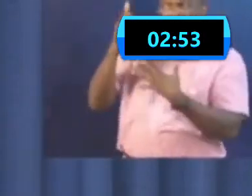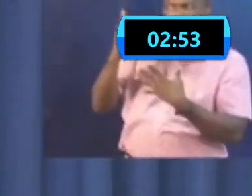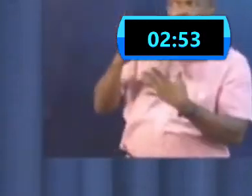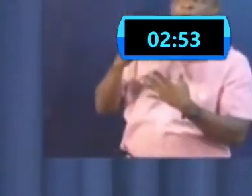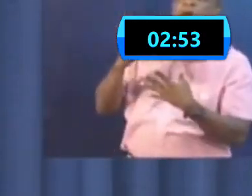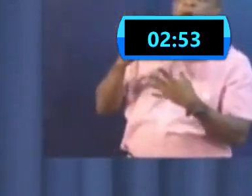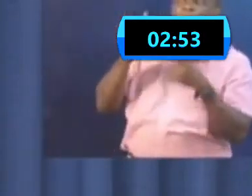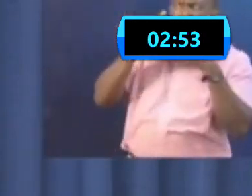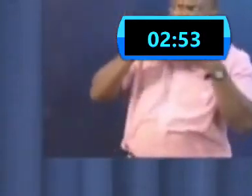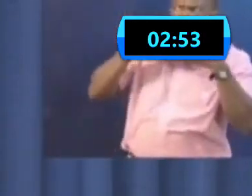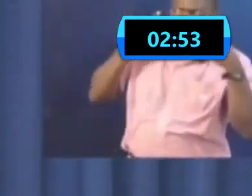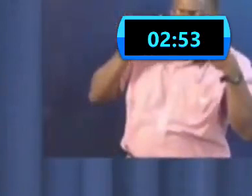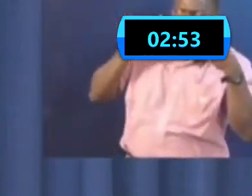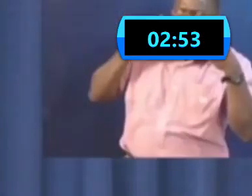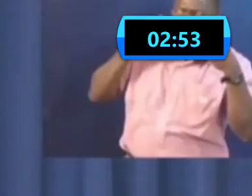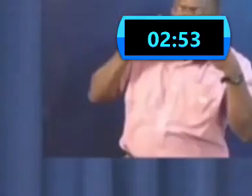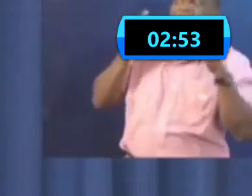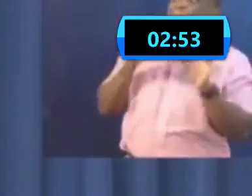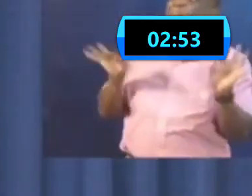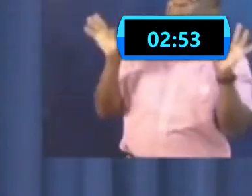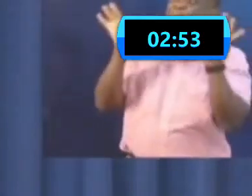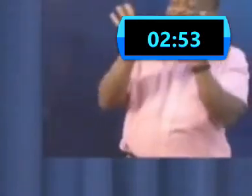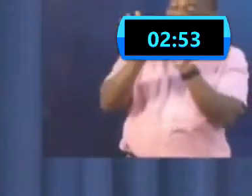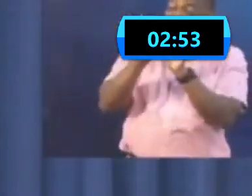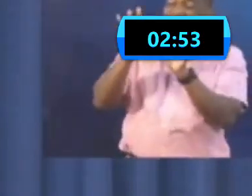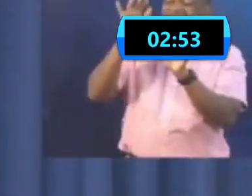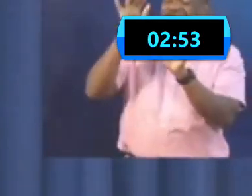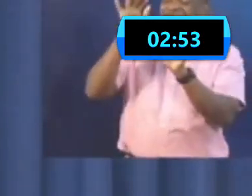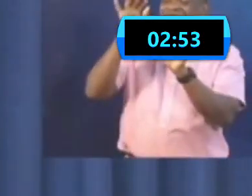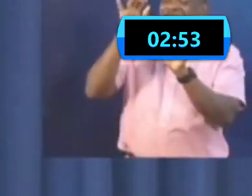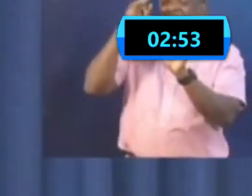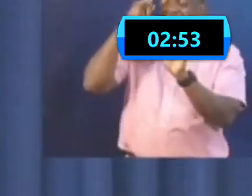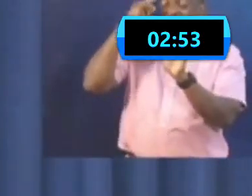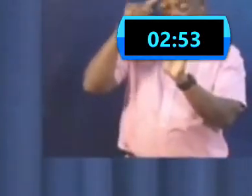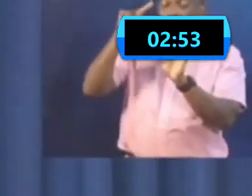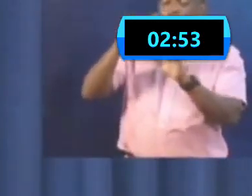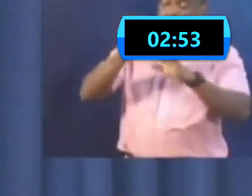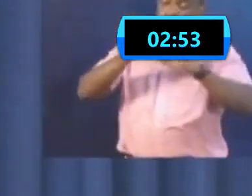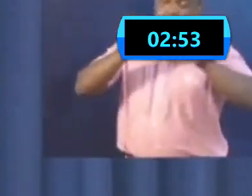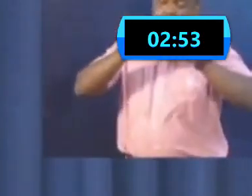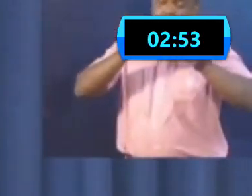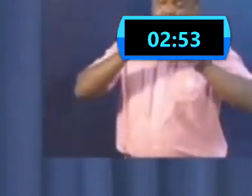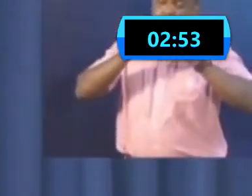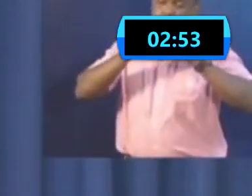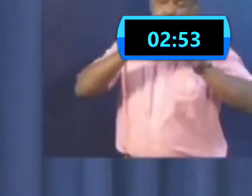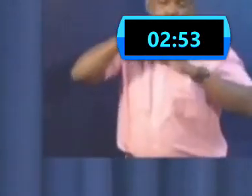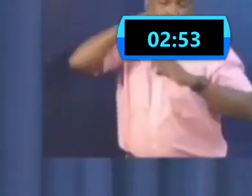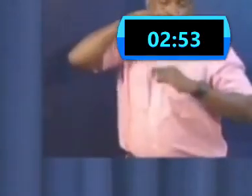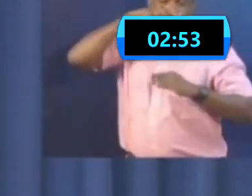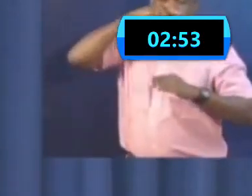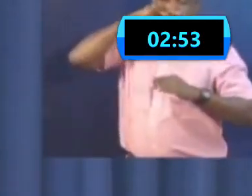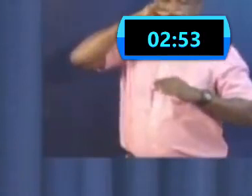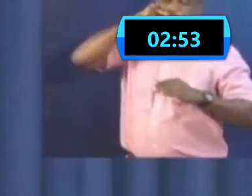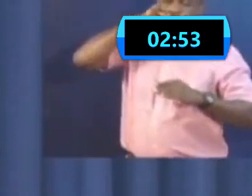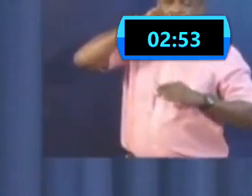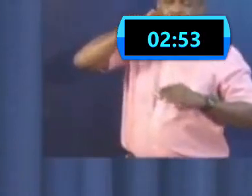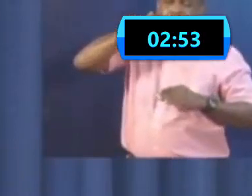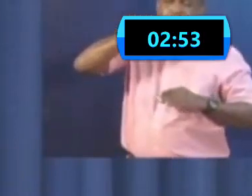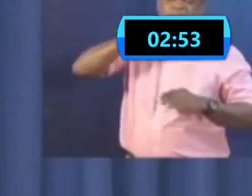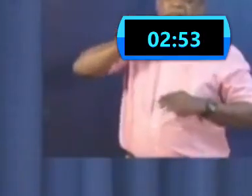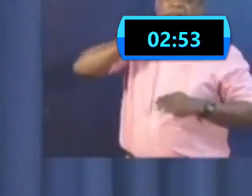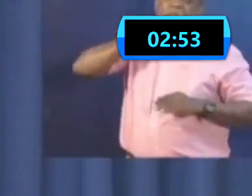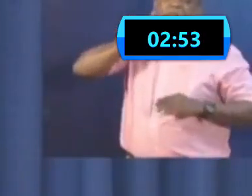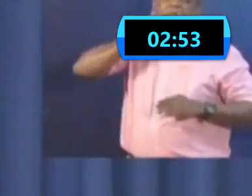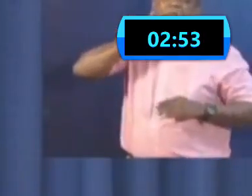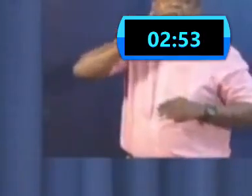masks to restrict the movement of aerosols and droplets are a major part